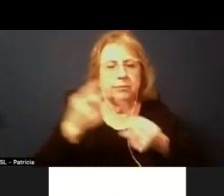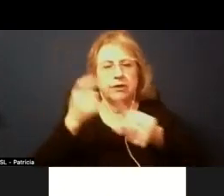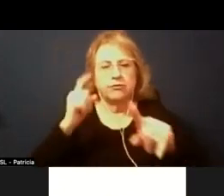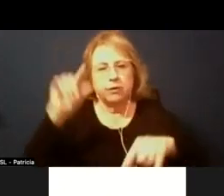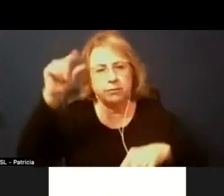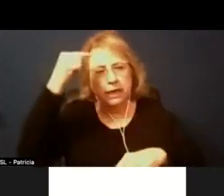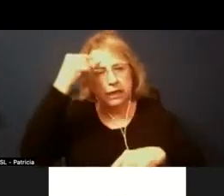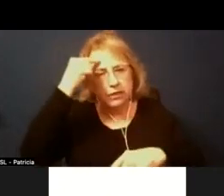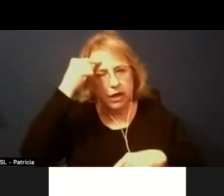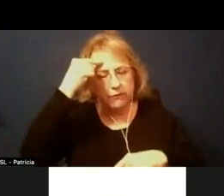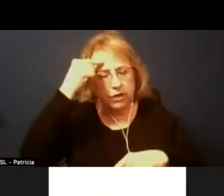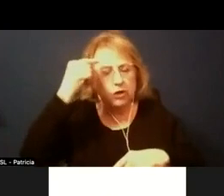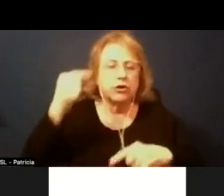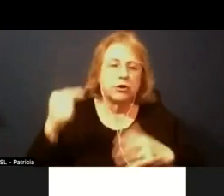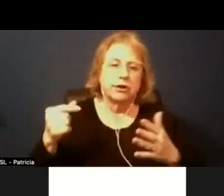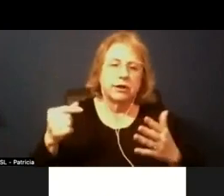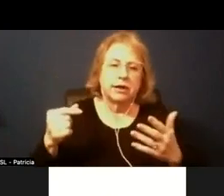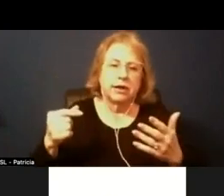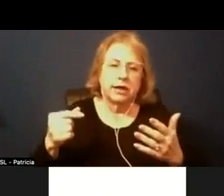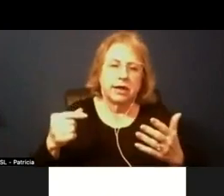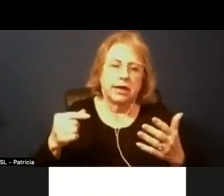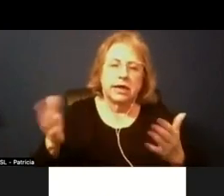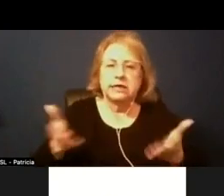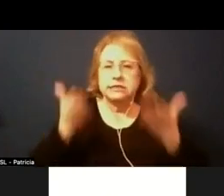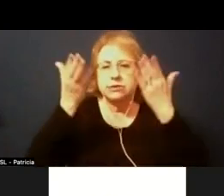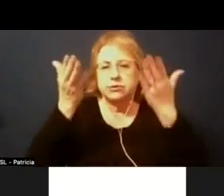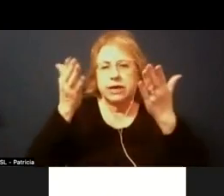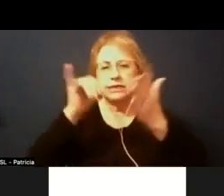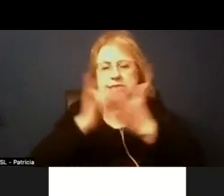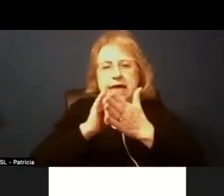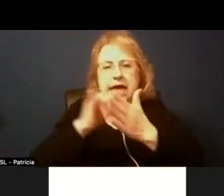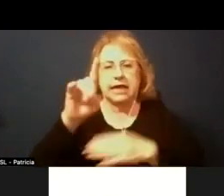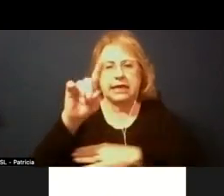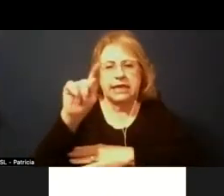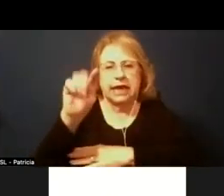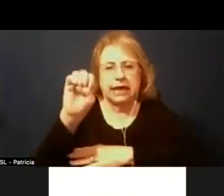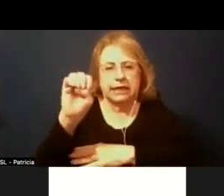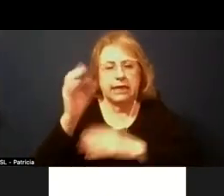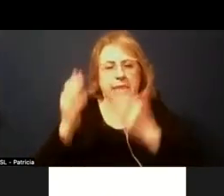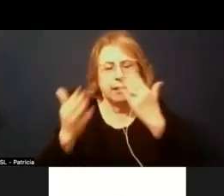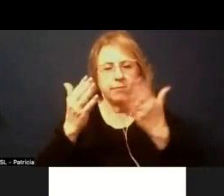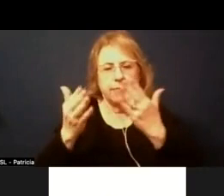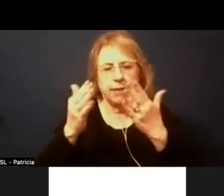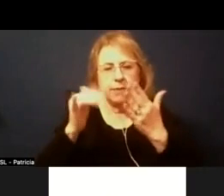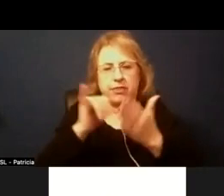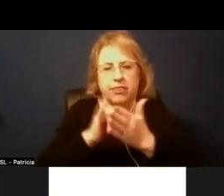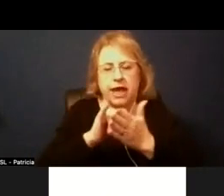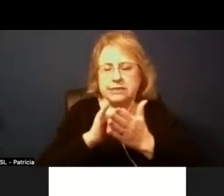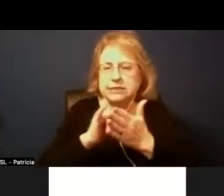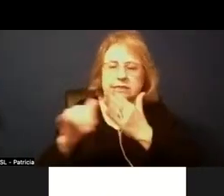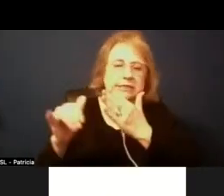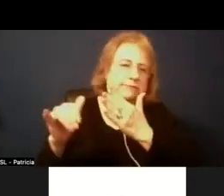he has publicly uh raised that date which is next monday as the possible date for some unveiling of a plan